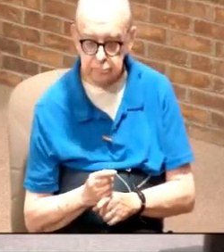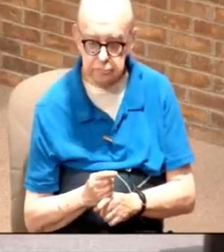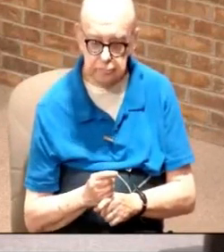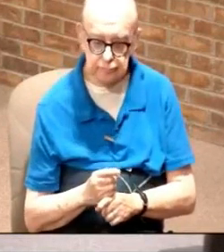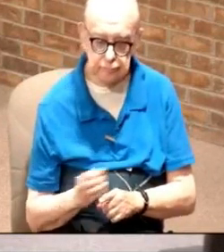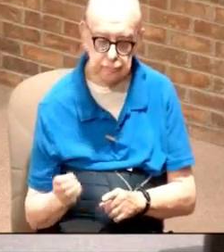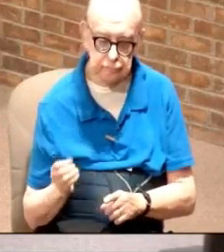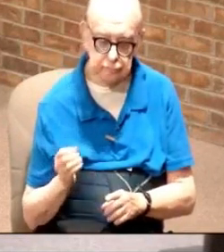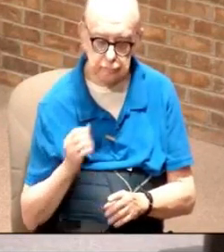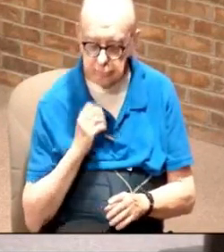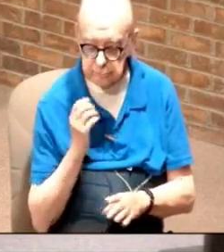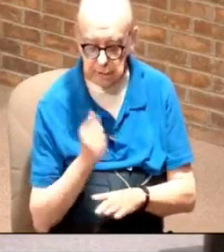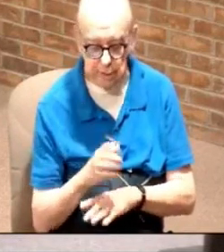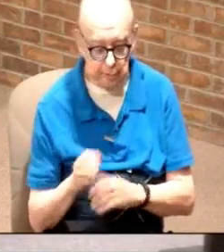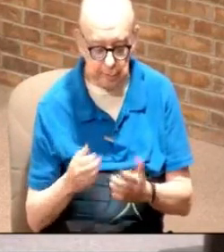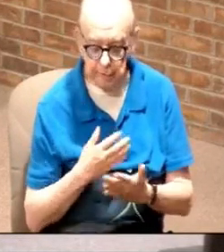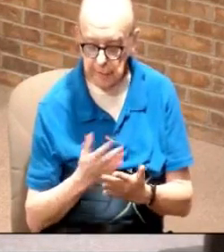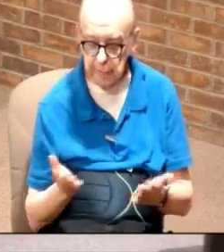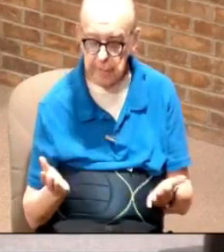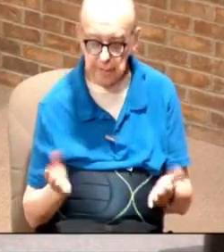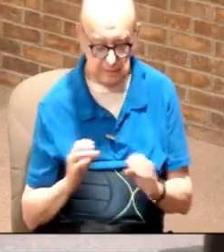and he's not accusing me of anything